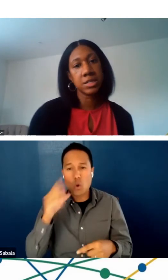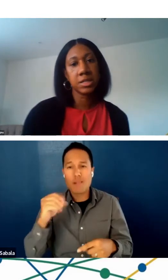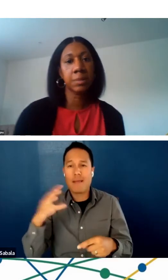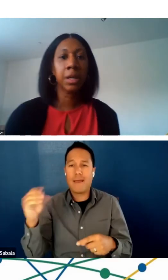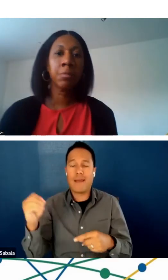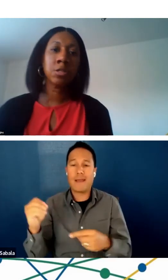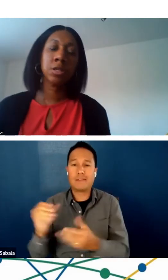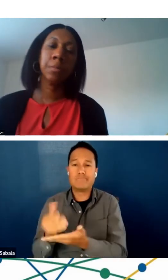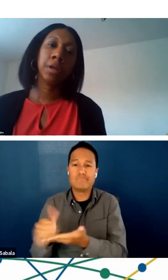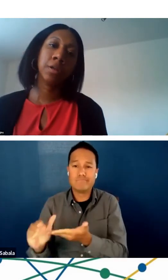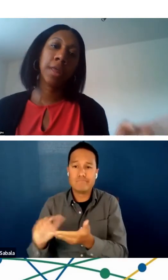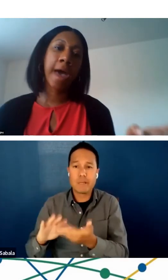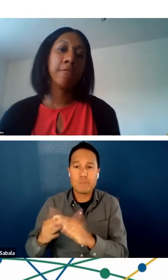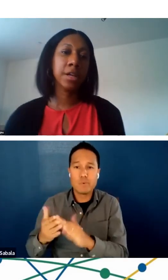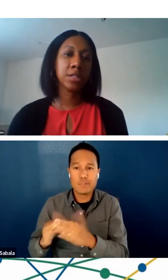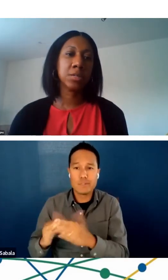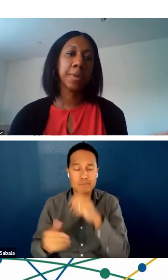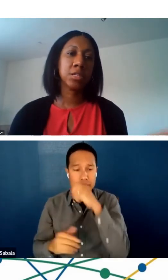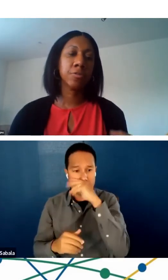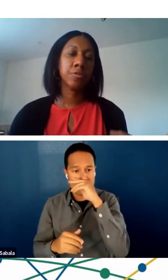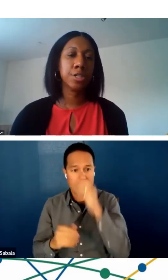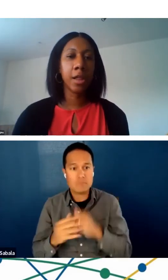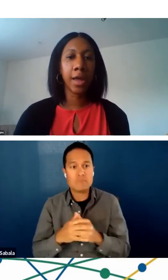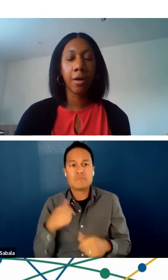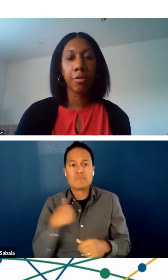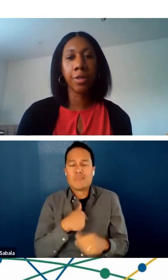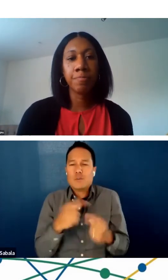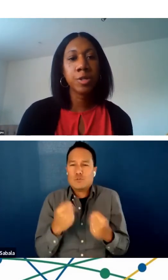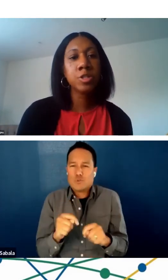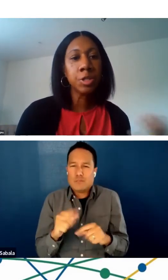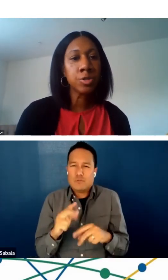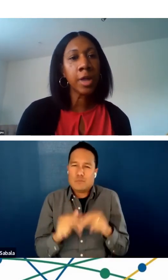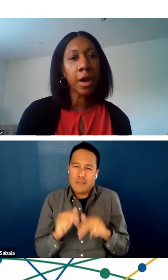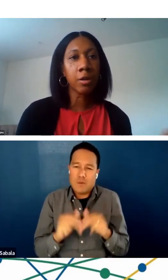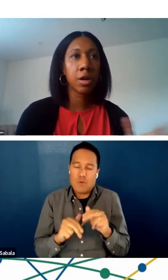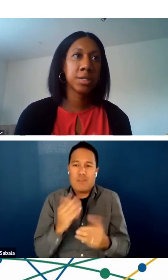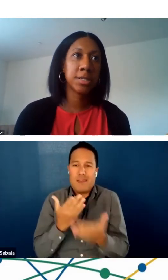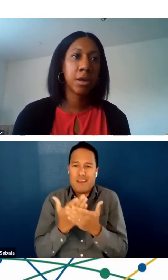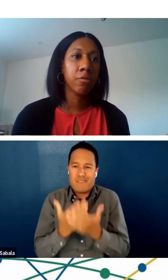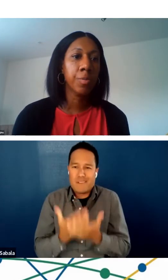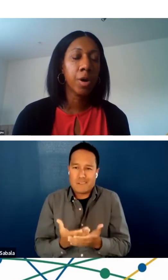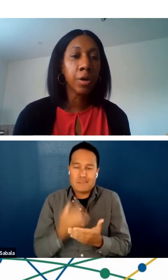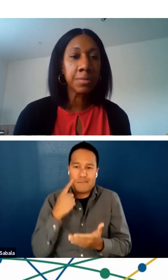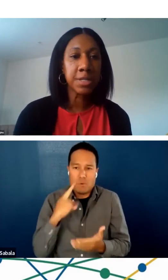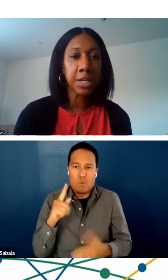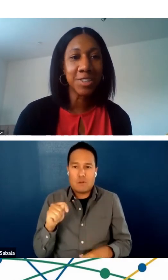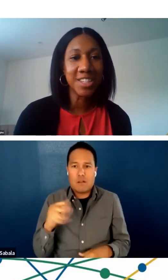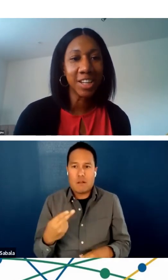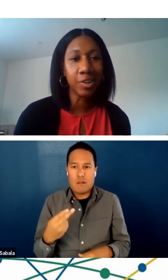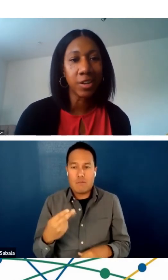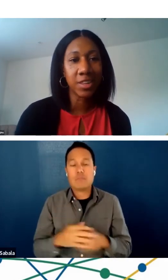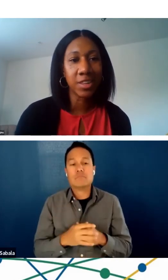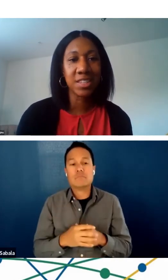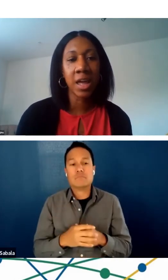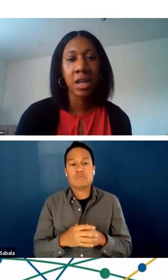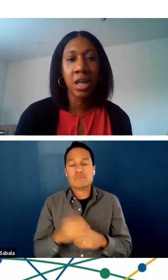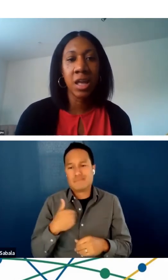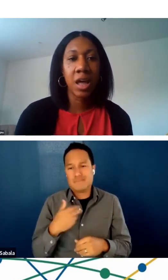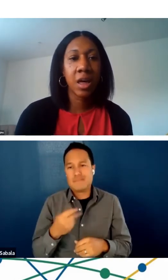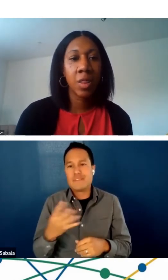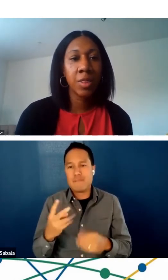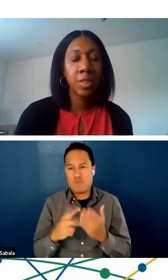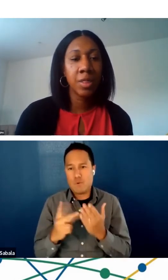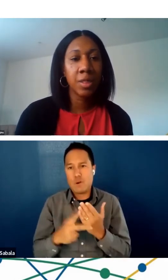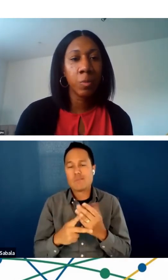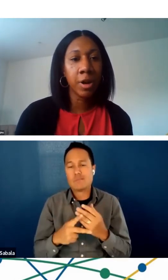simultaneously being able to build the evidence-based for telehealth services So, we do that across the several programs that you see here on this slide.